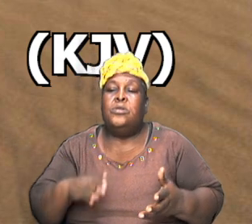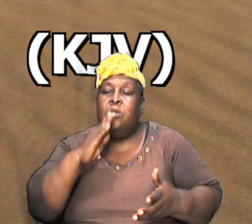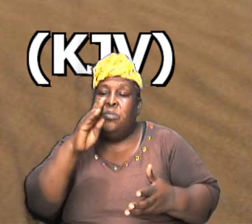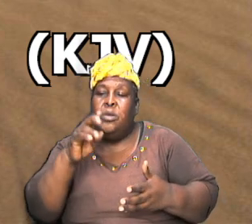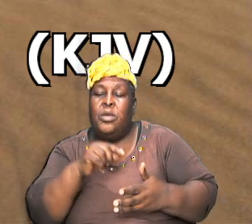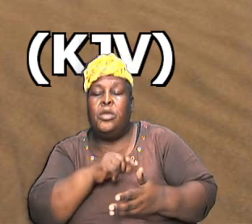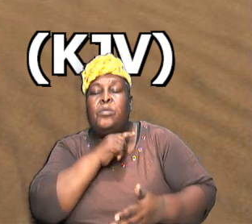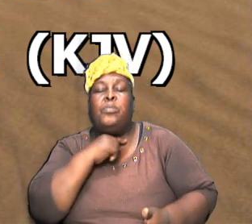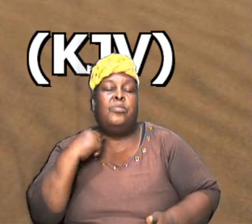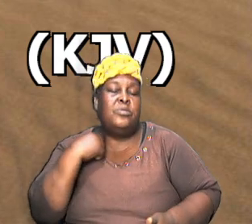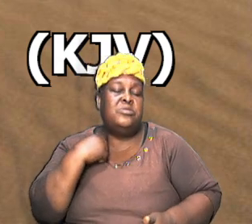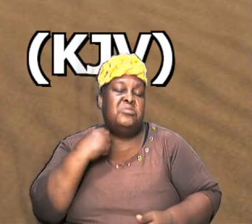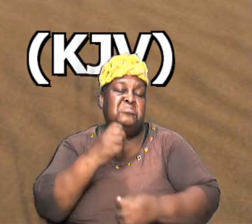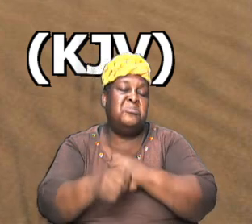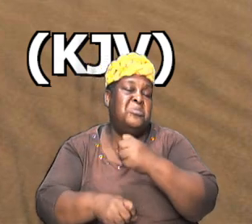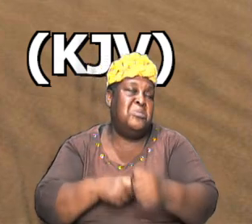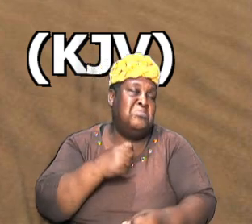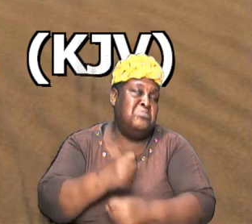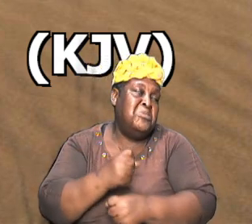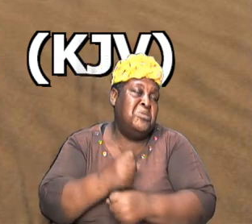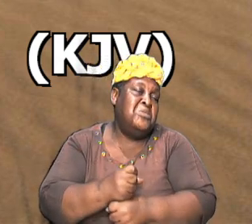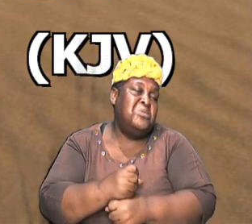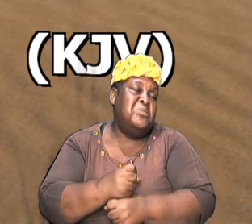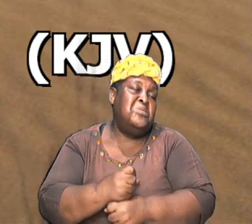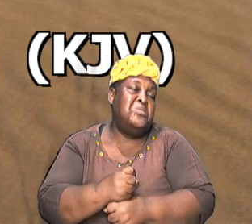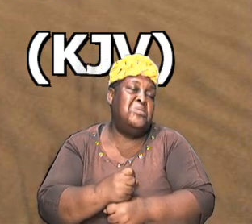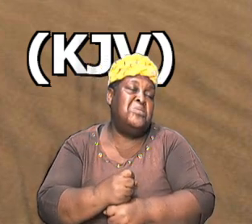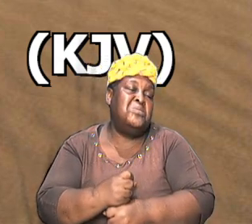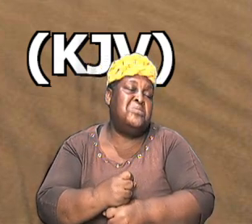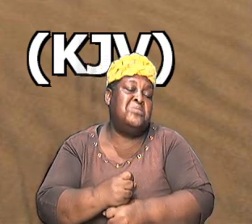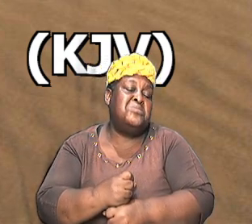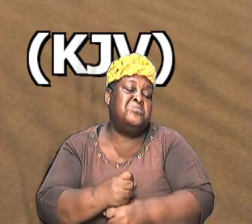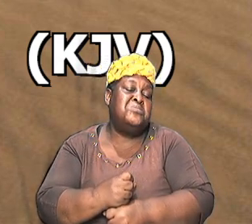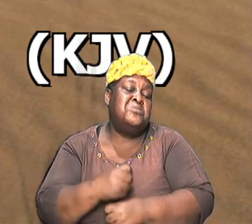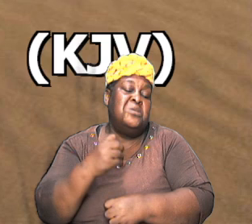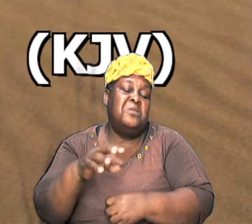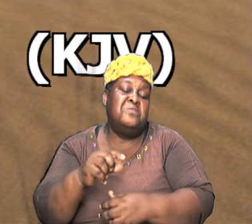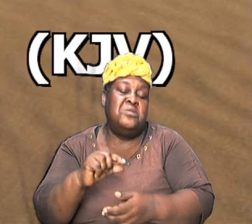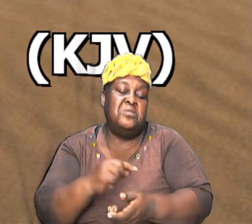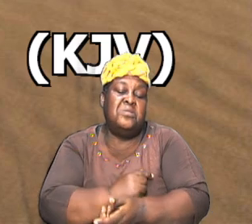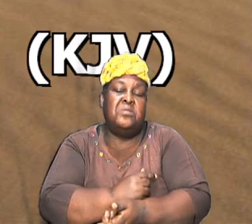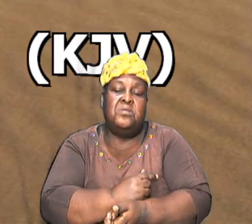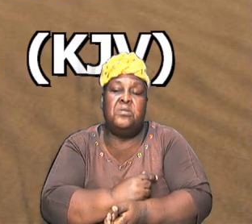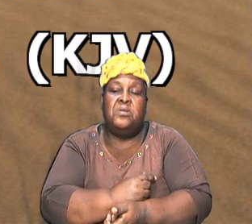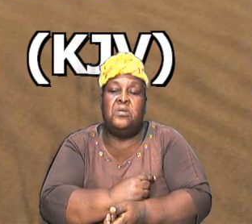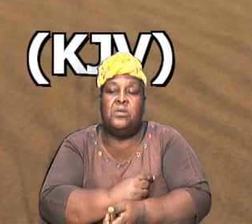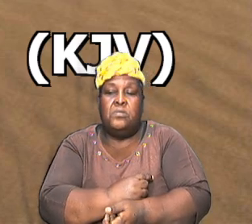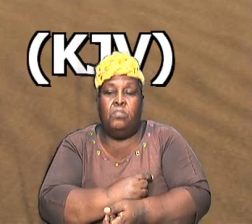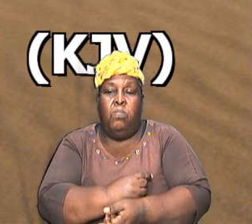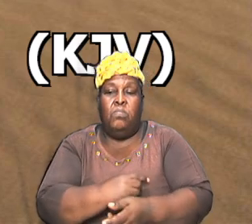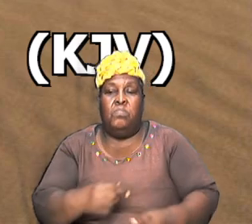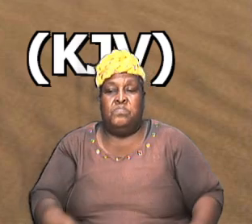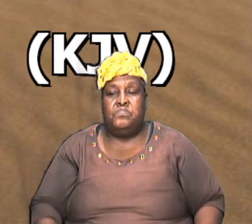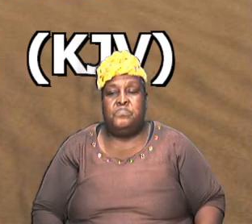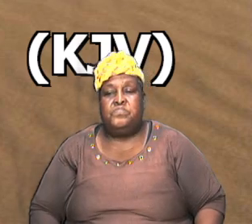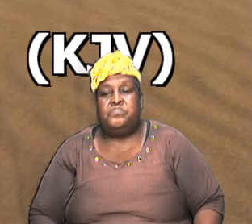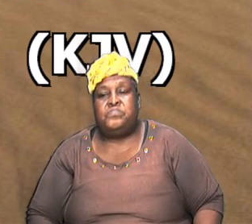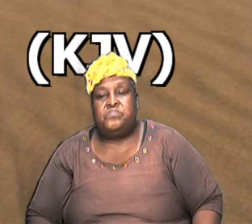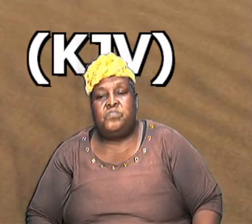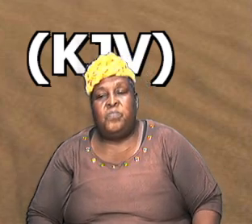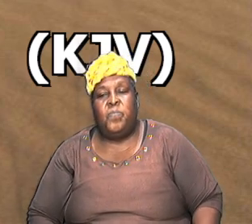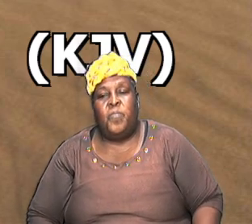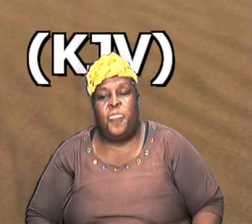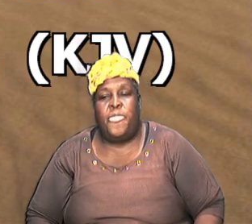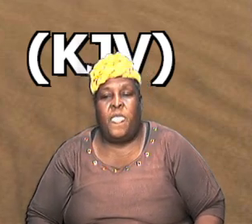years after Genesis alright and so it is important that we get that we won't go into the other scripture because it is just